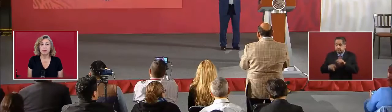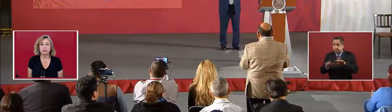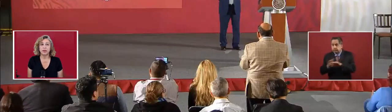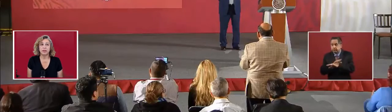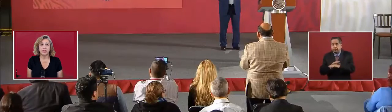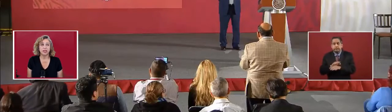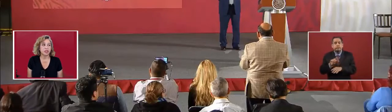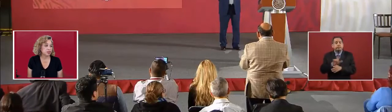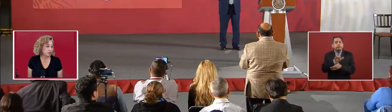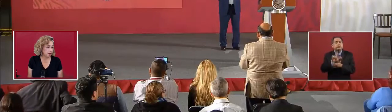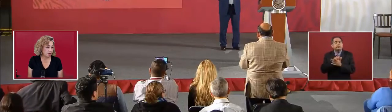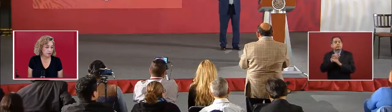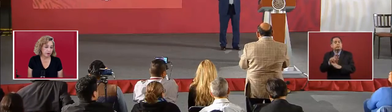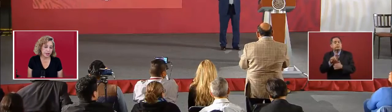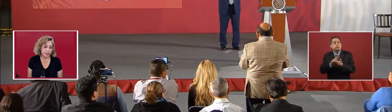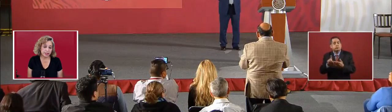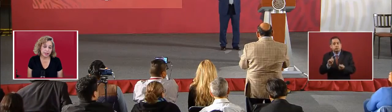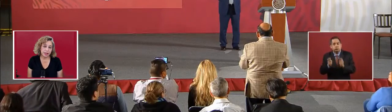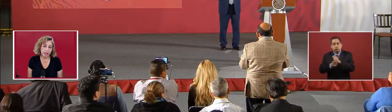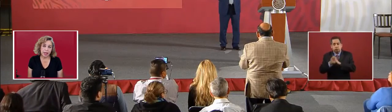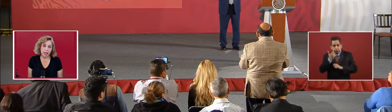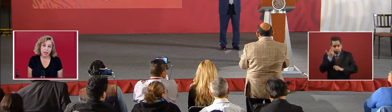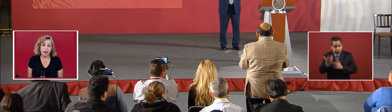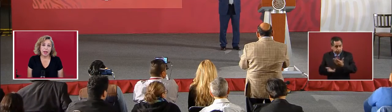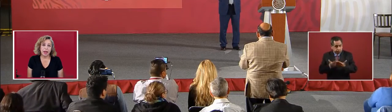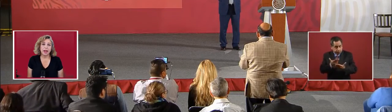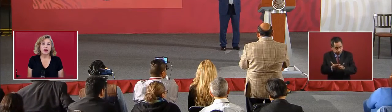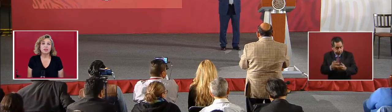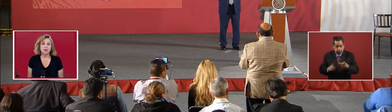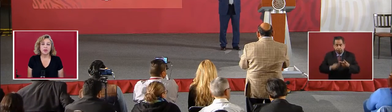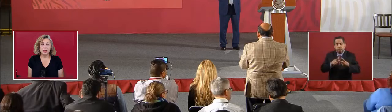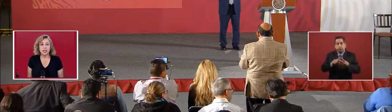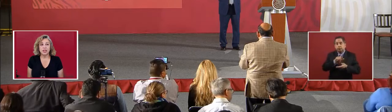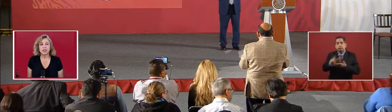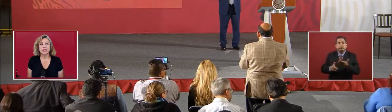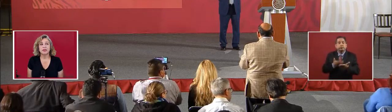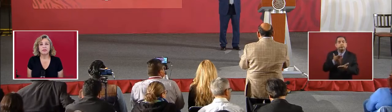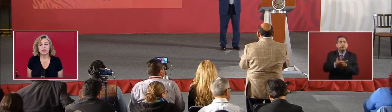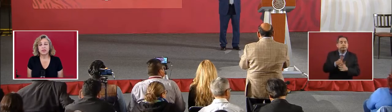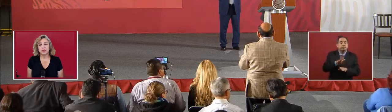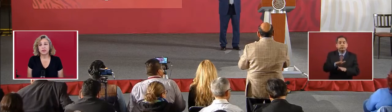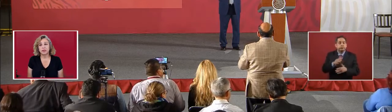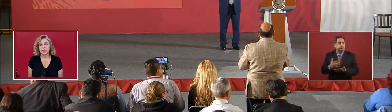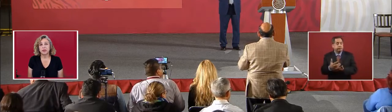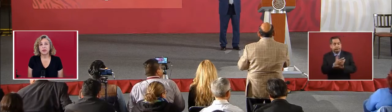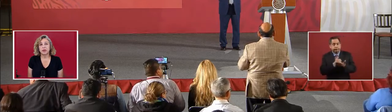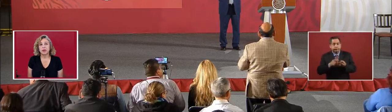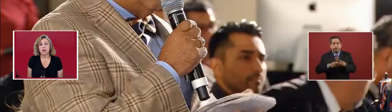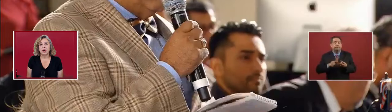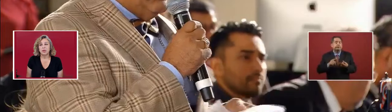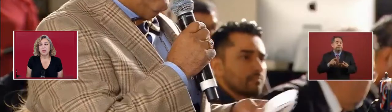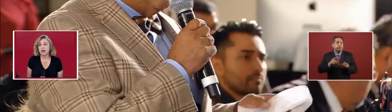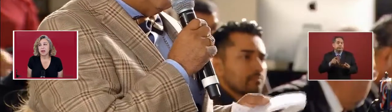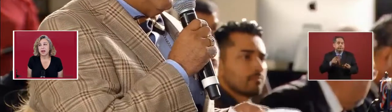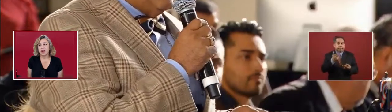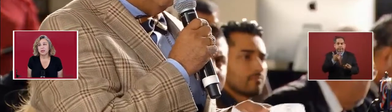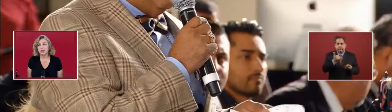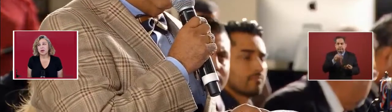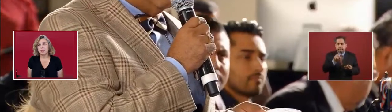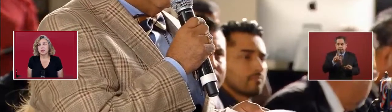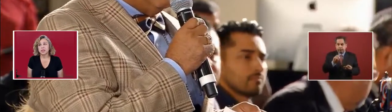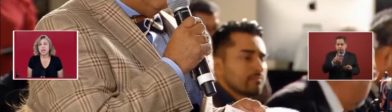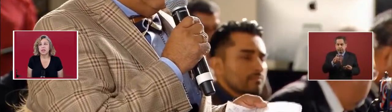of the Federation to the law rights and also an initiative regarding